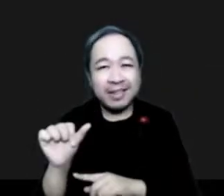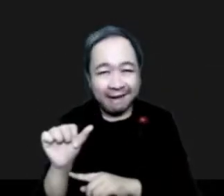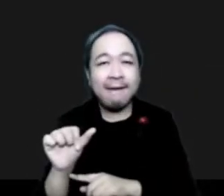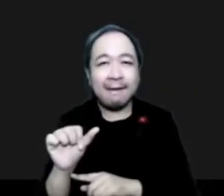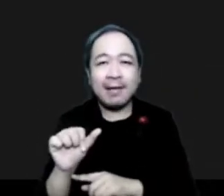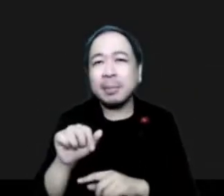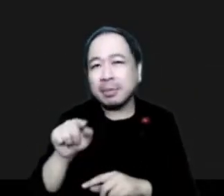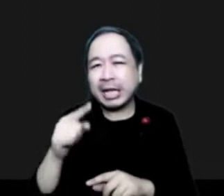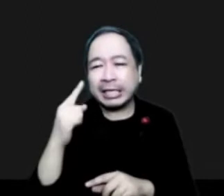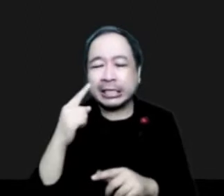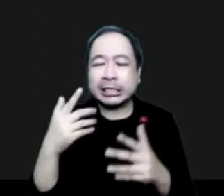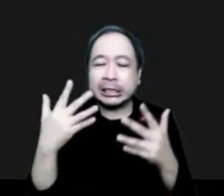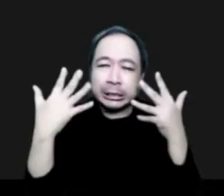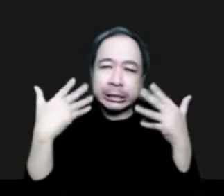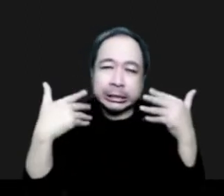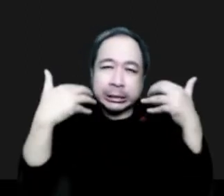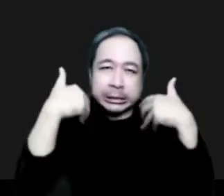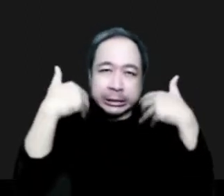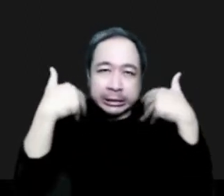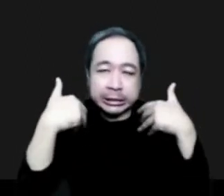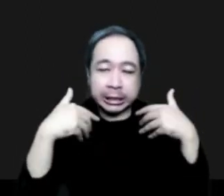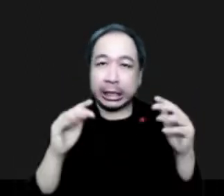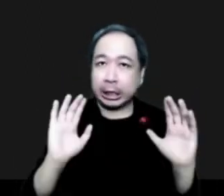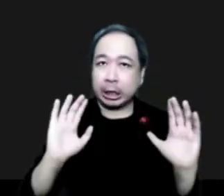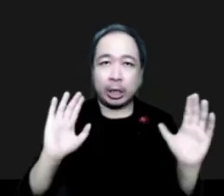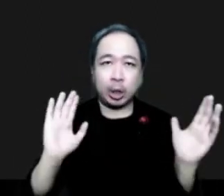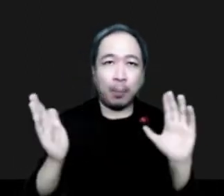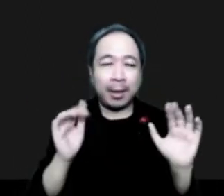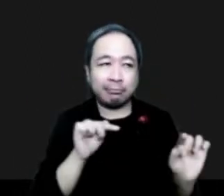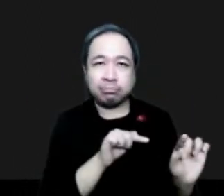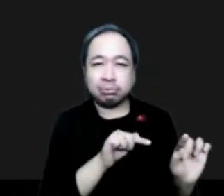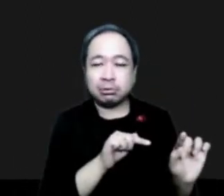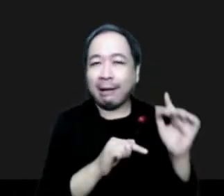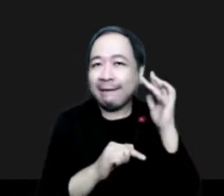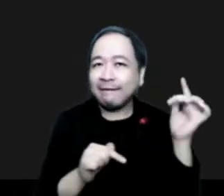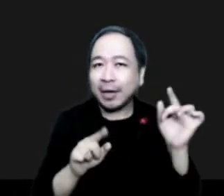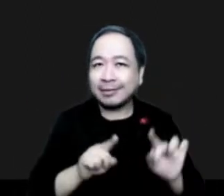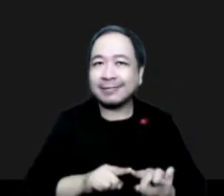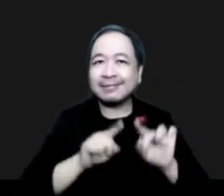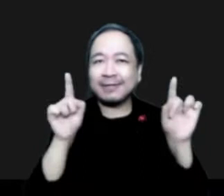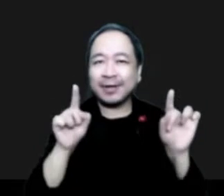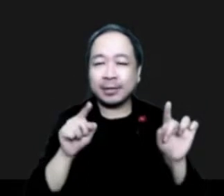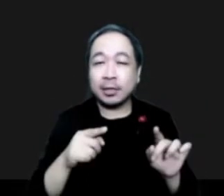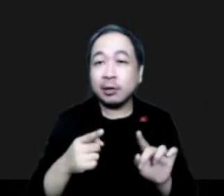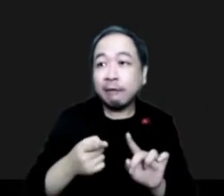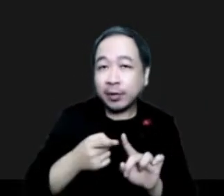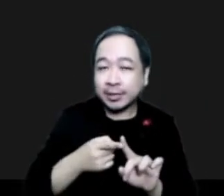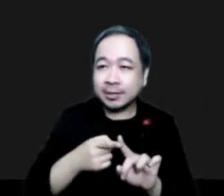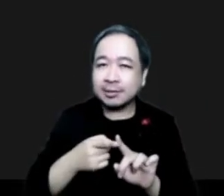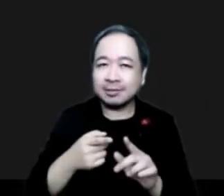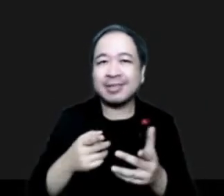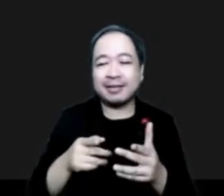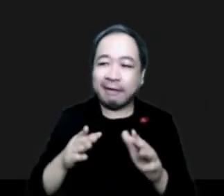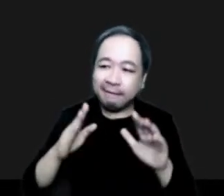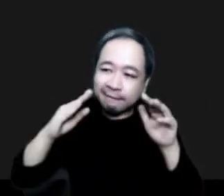we do have to build our products and services based on local first to geographic area